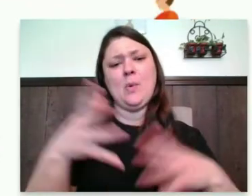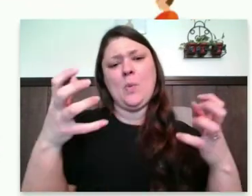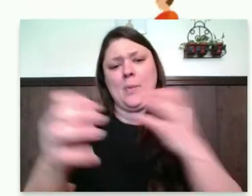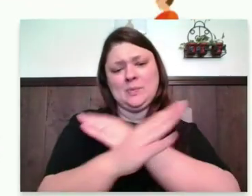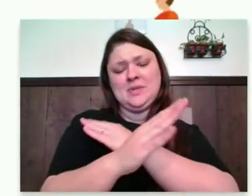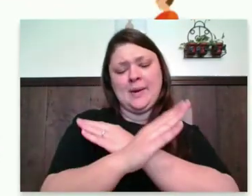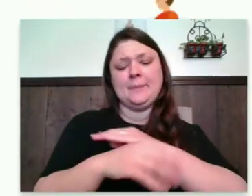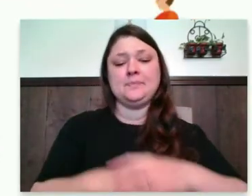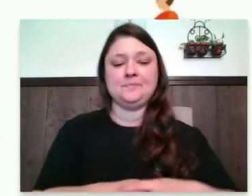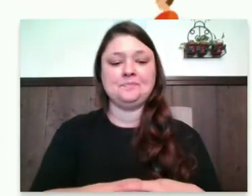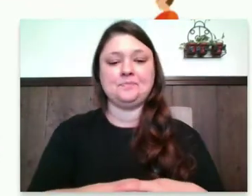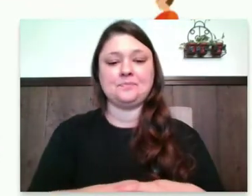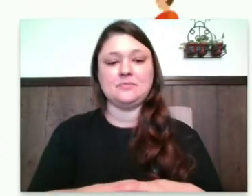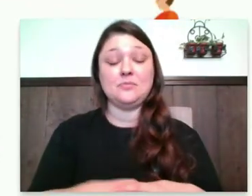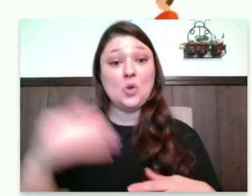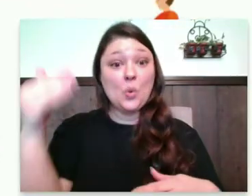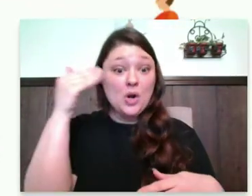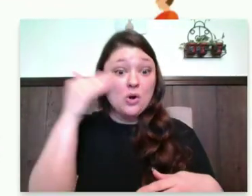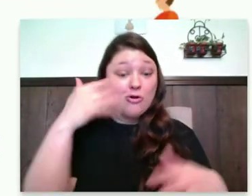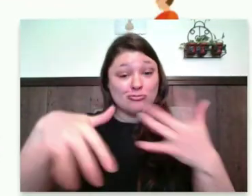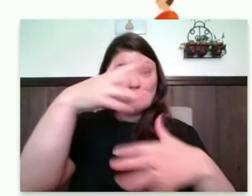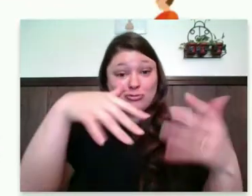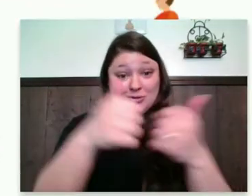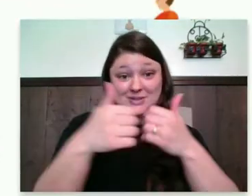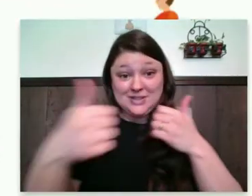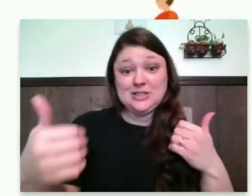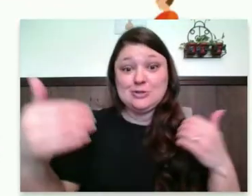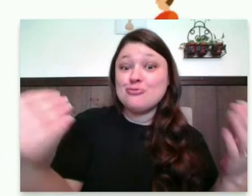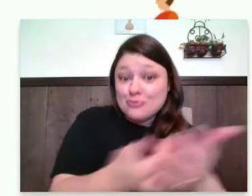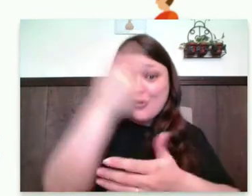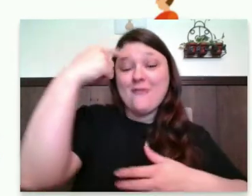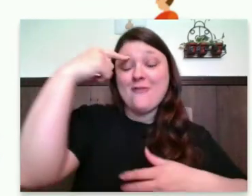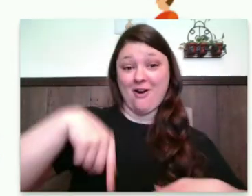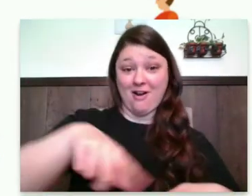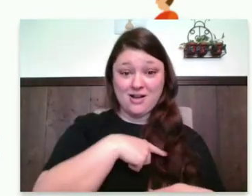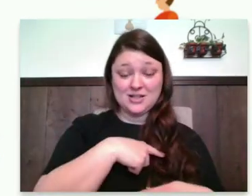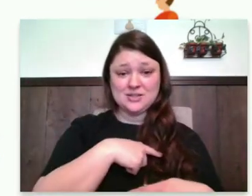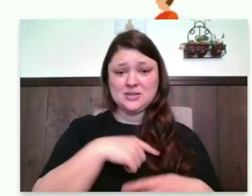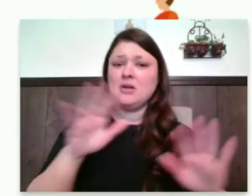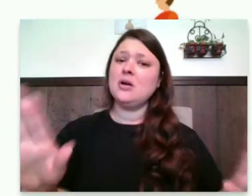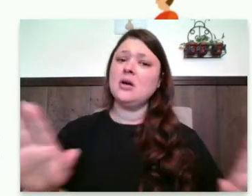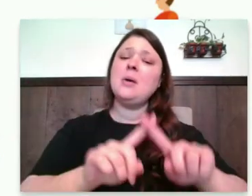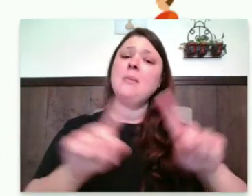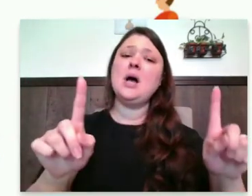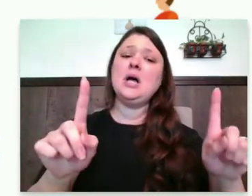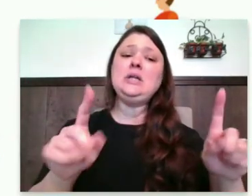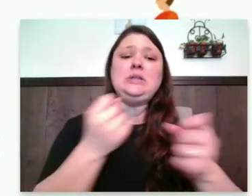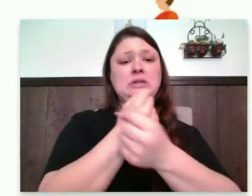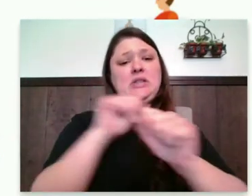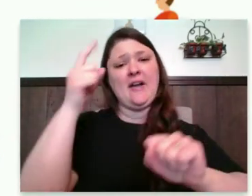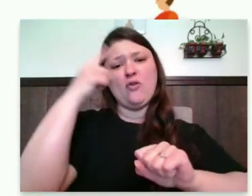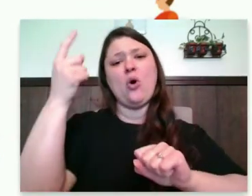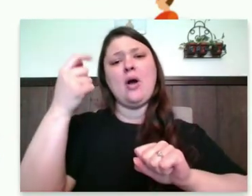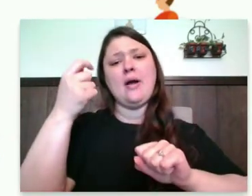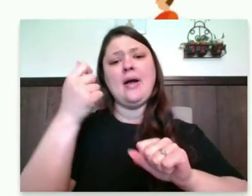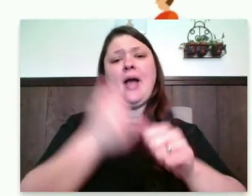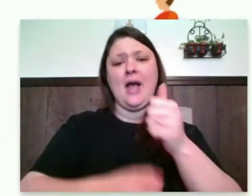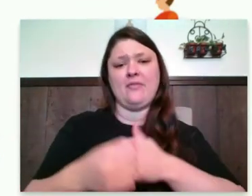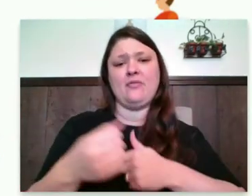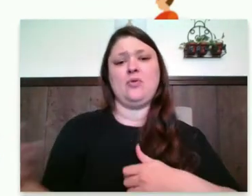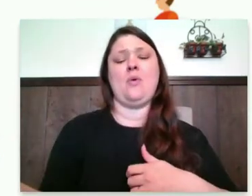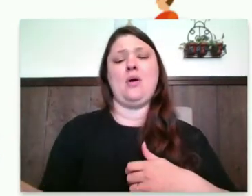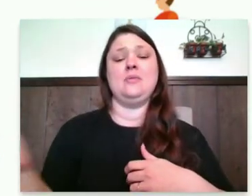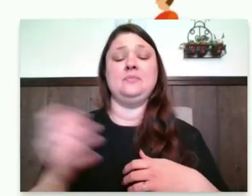We know social distancing is new for us, but it's for the safety of the community. It's an